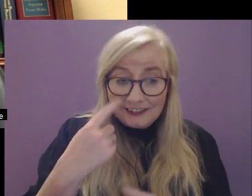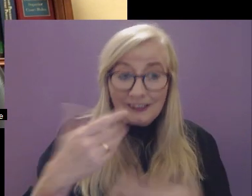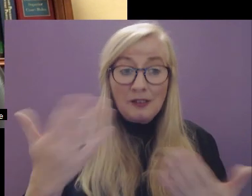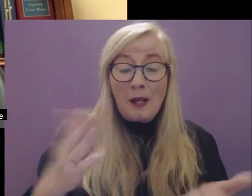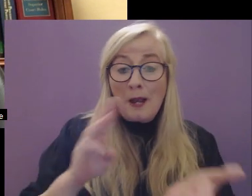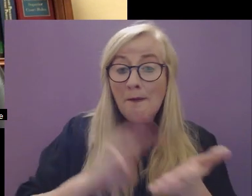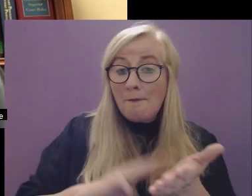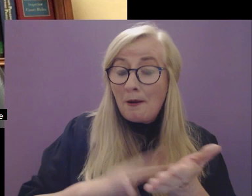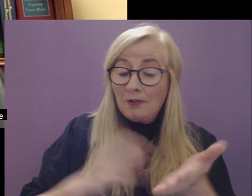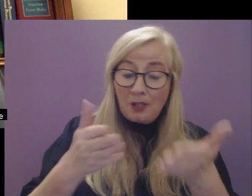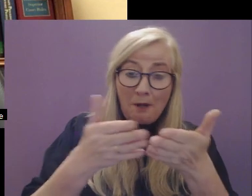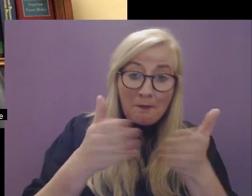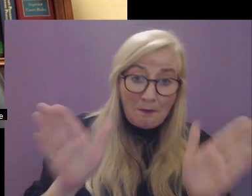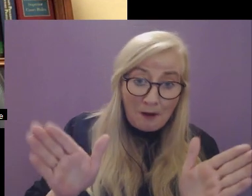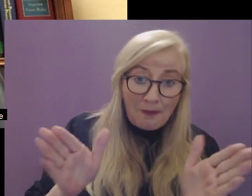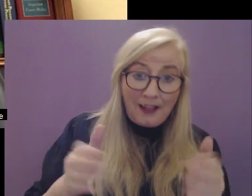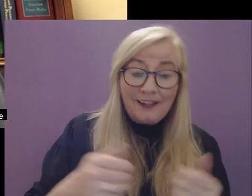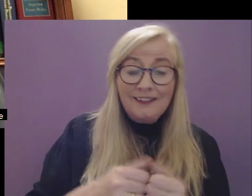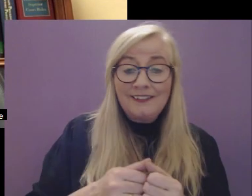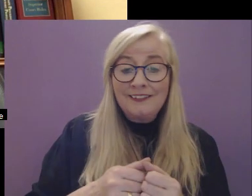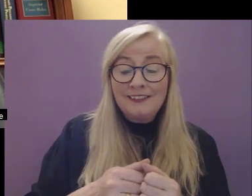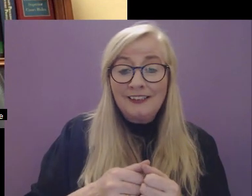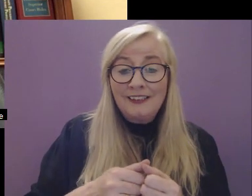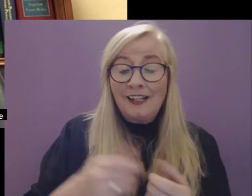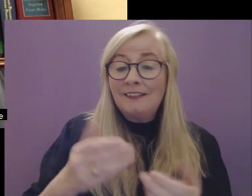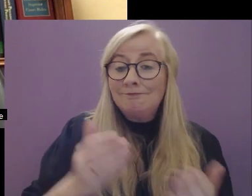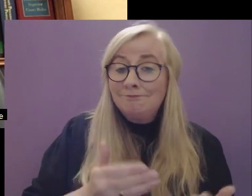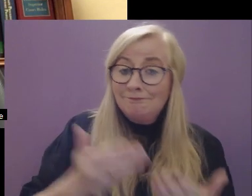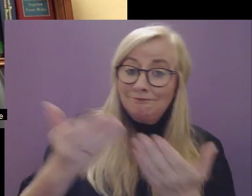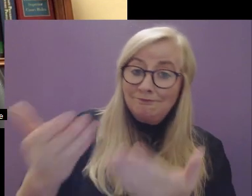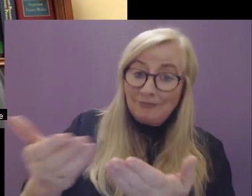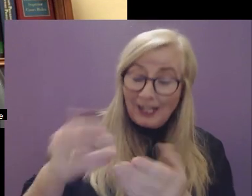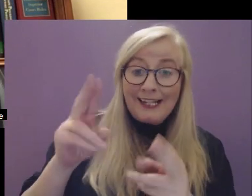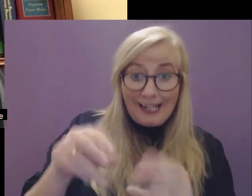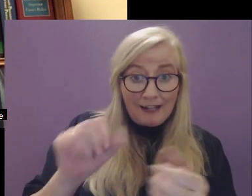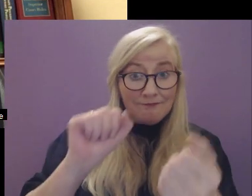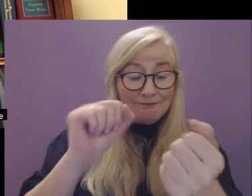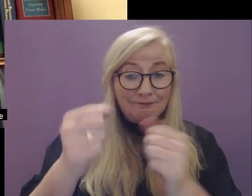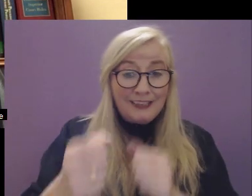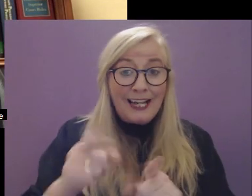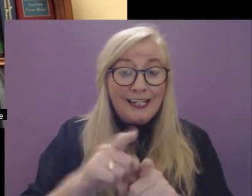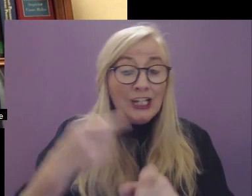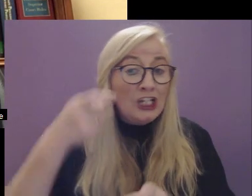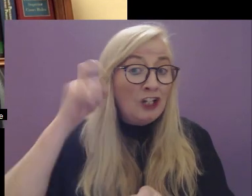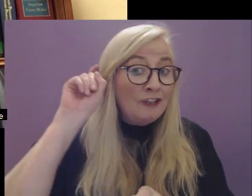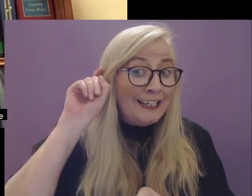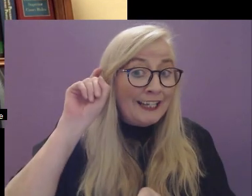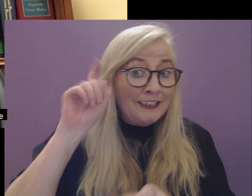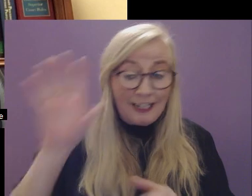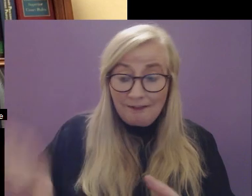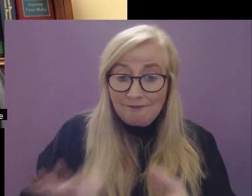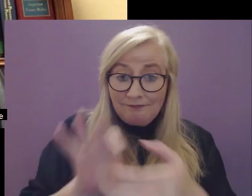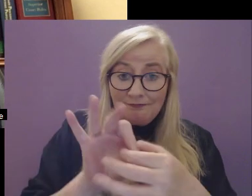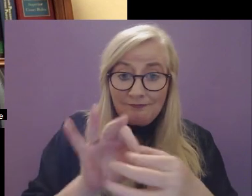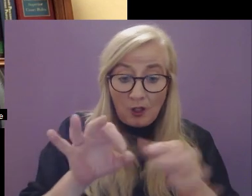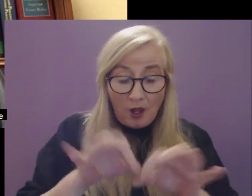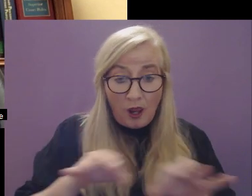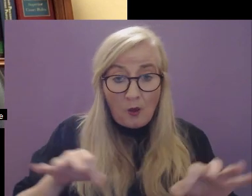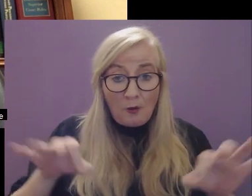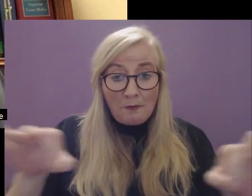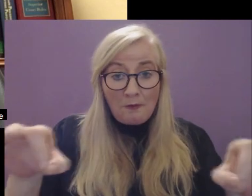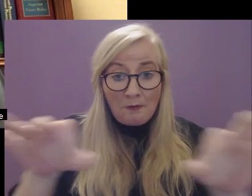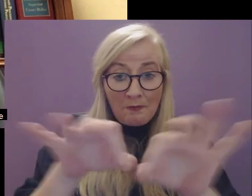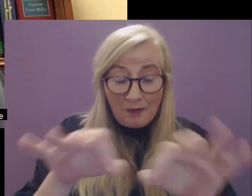Members of the public and those with cases before the court can adapt hearing aids to make use of induction loops,